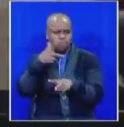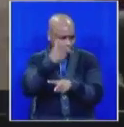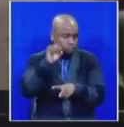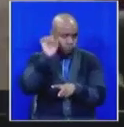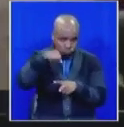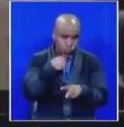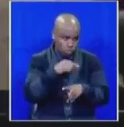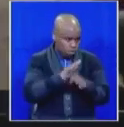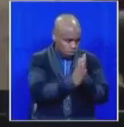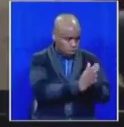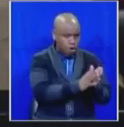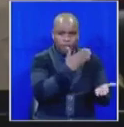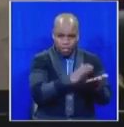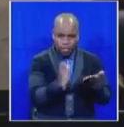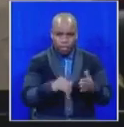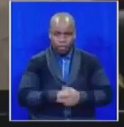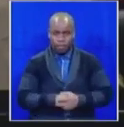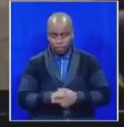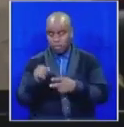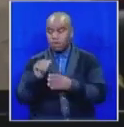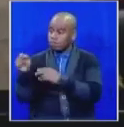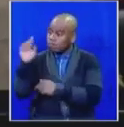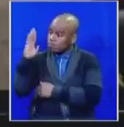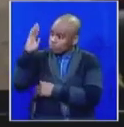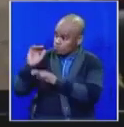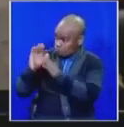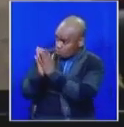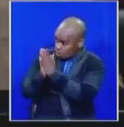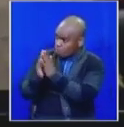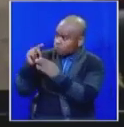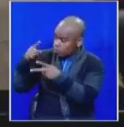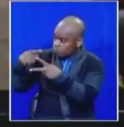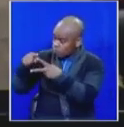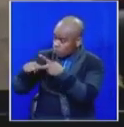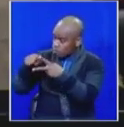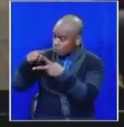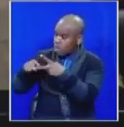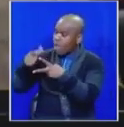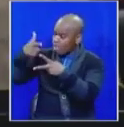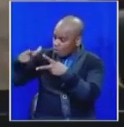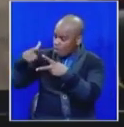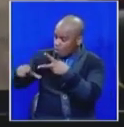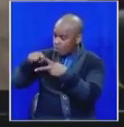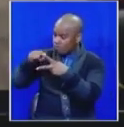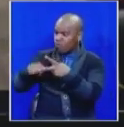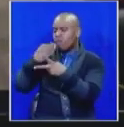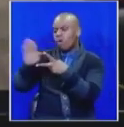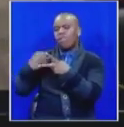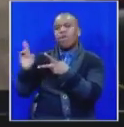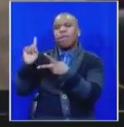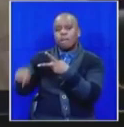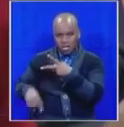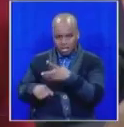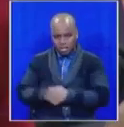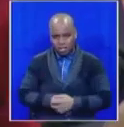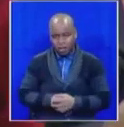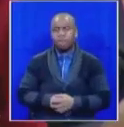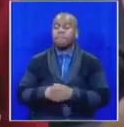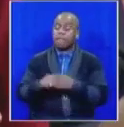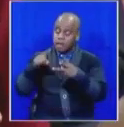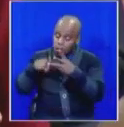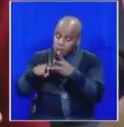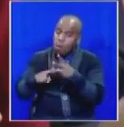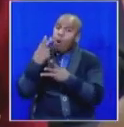say he's withdrawing racists and rats i asked him to withdraw language that is unacceptable and unparliamentary speaker